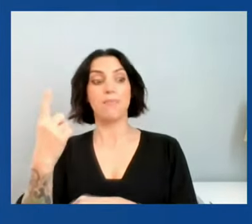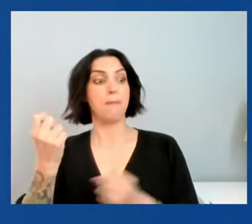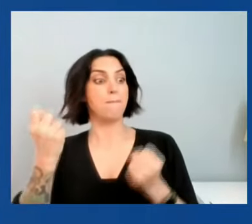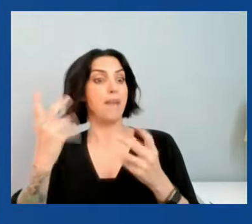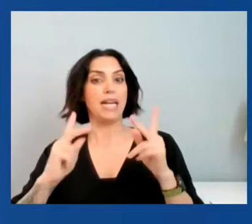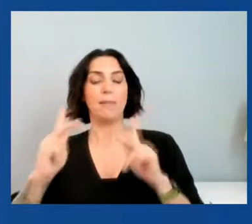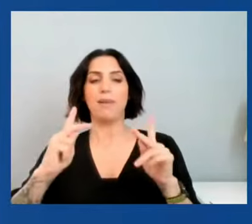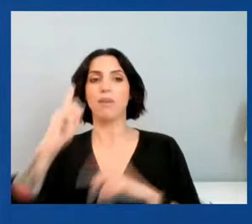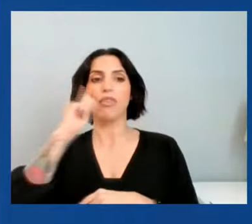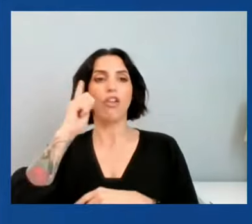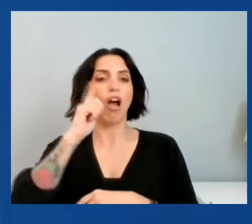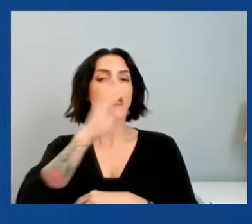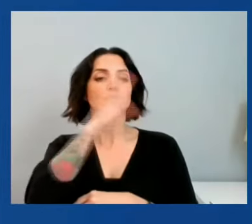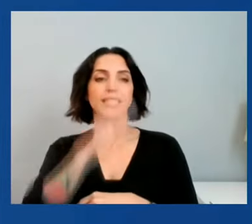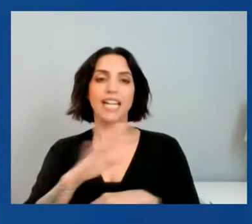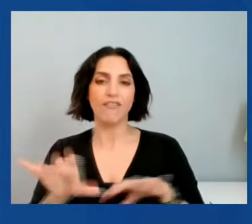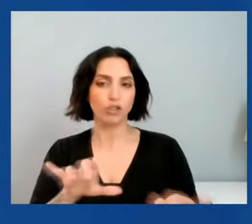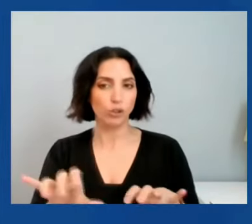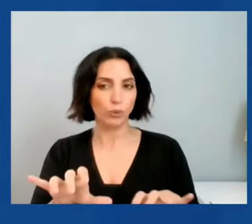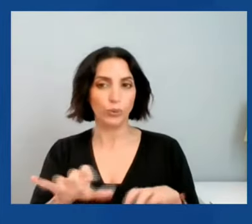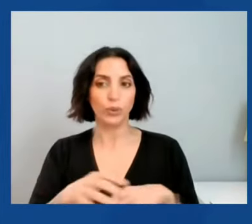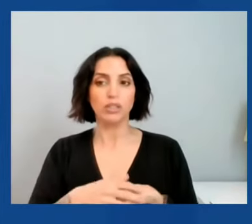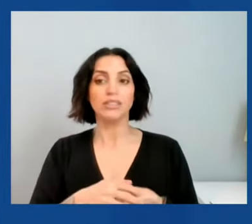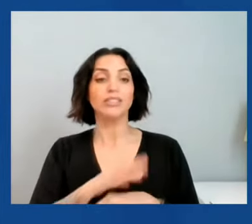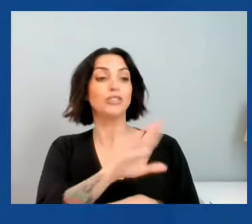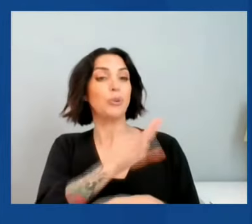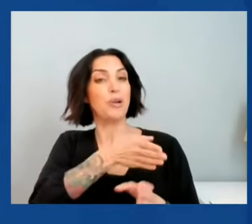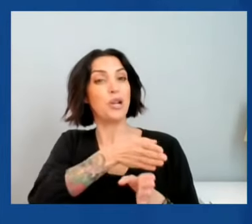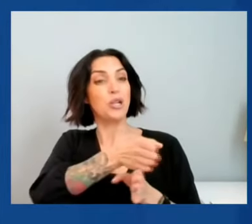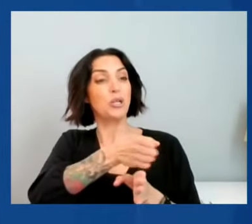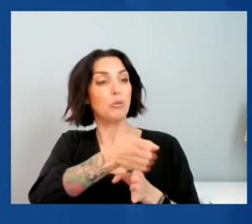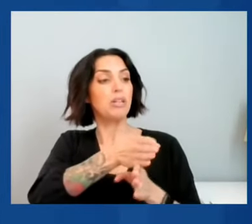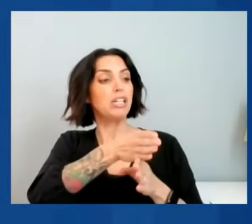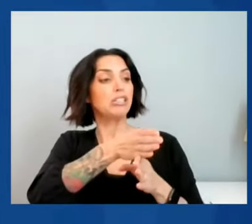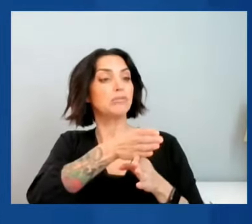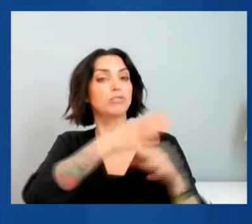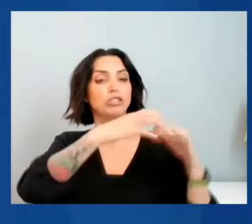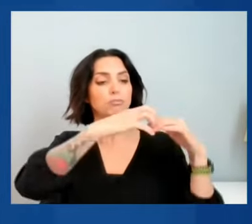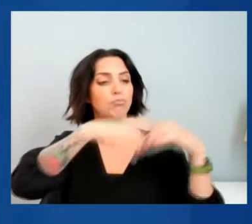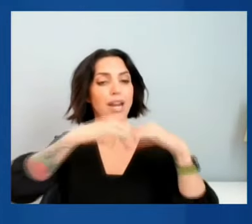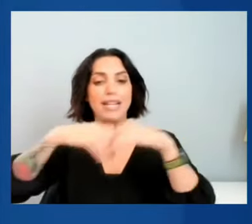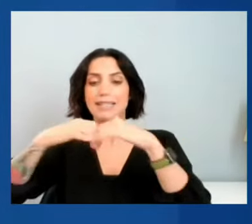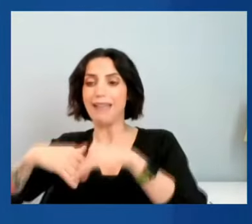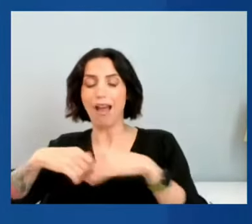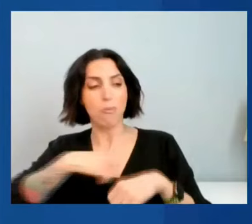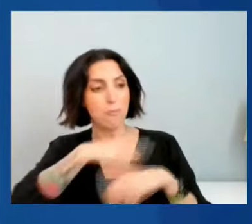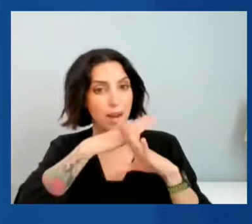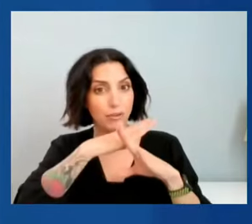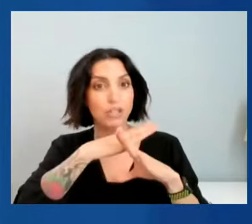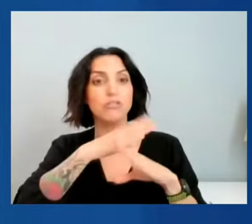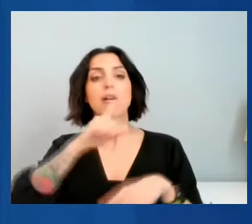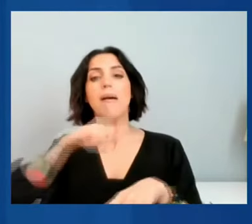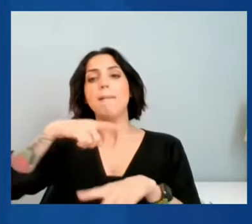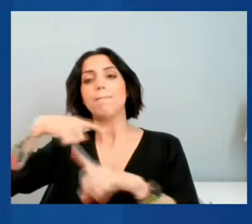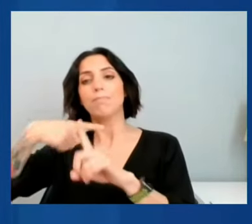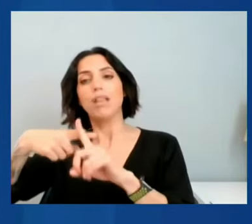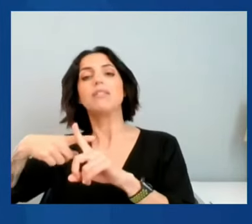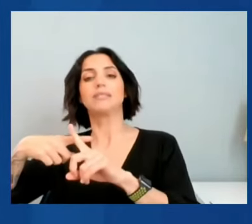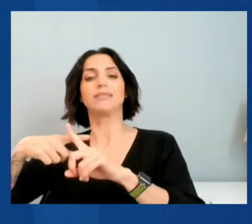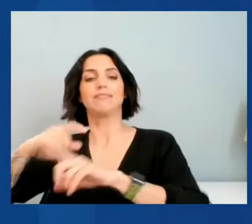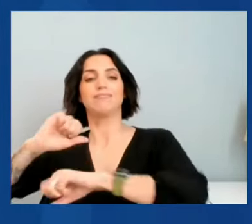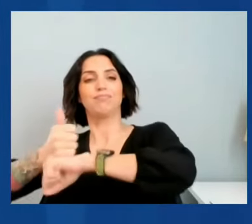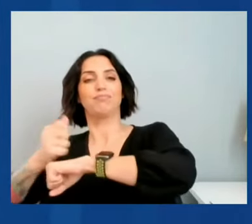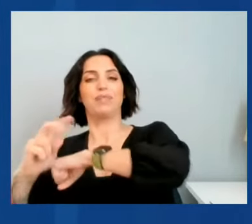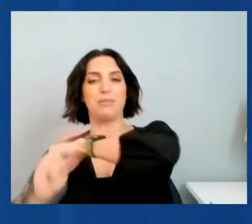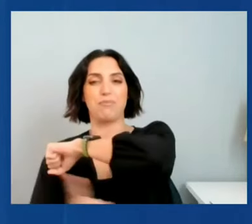Her career is one of breaking down barriers and of building bridges. Secretary Yellen, we are eager to hear from you.